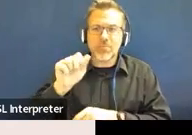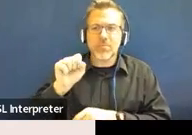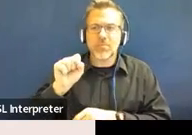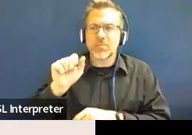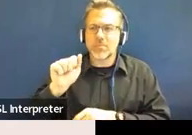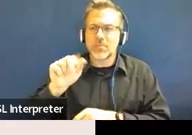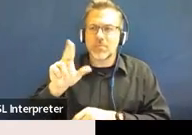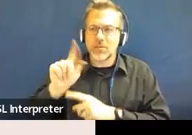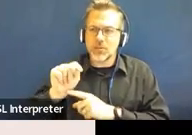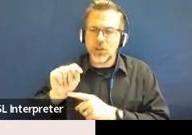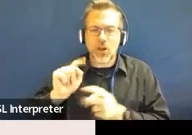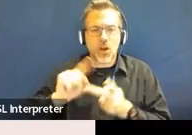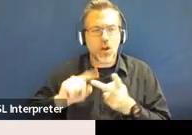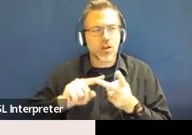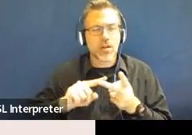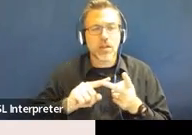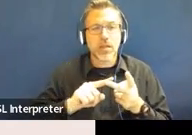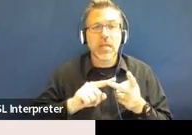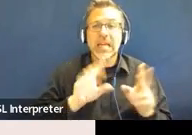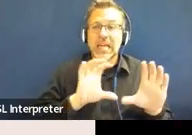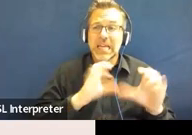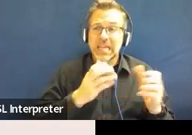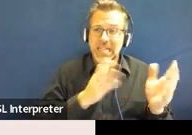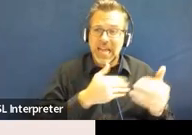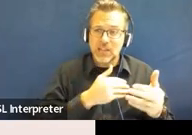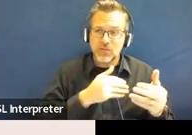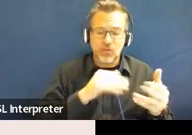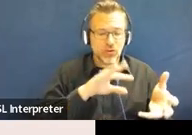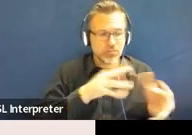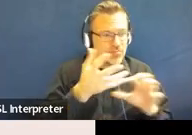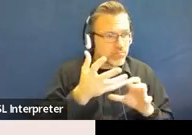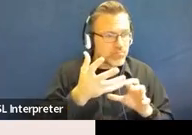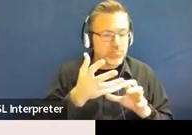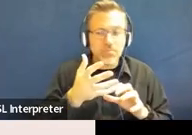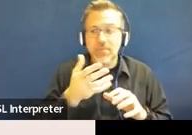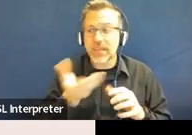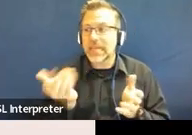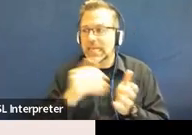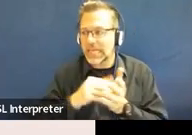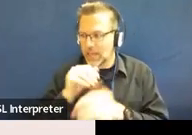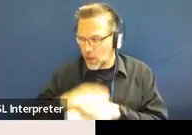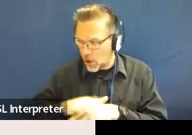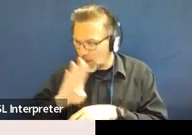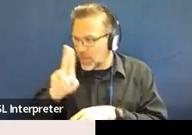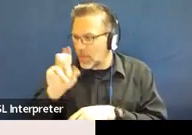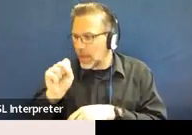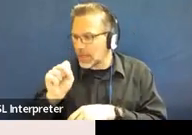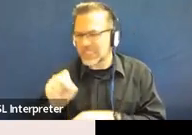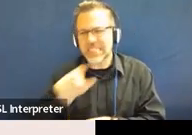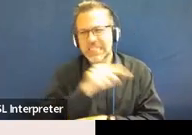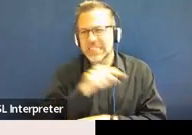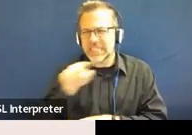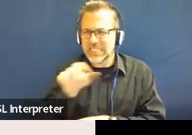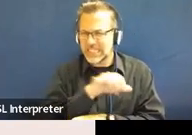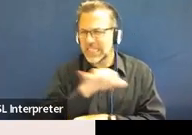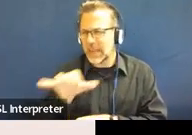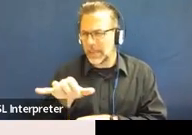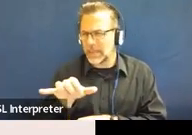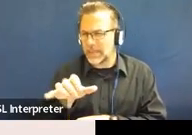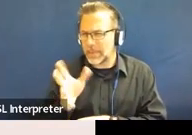classroom disruption, those types of things. really trying to think about what constitutes a pattern of similar behavior.